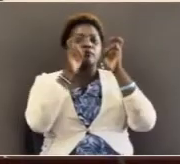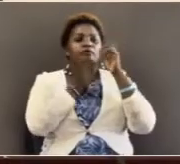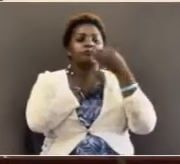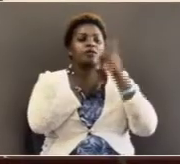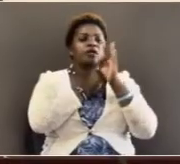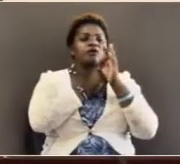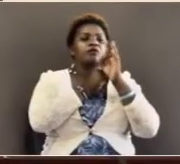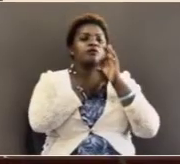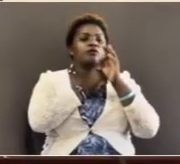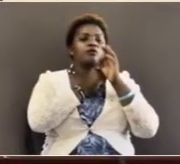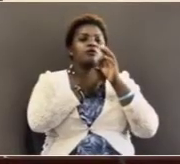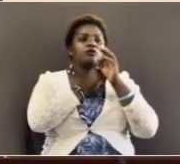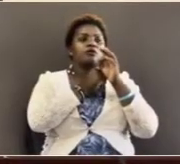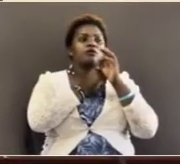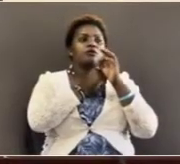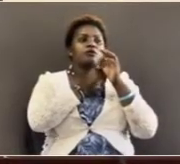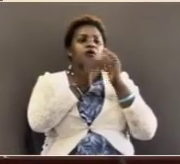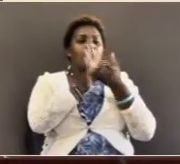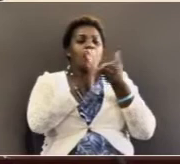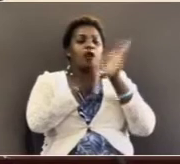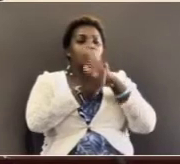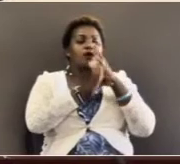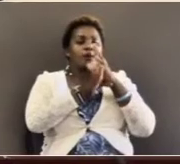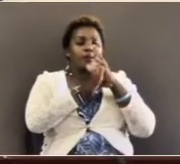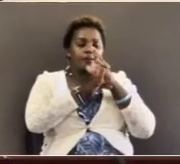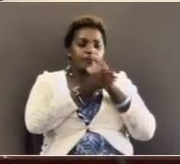your following of restoration,